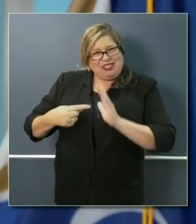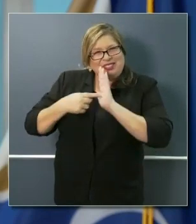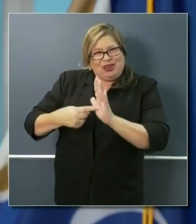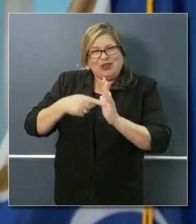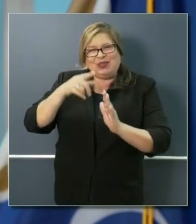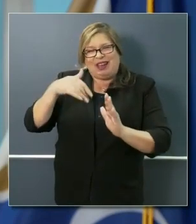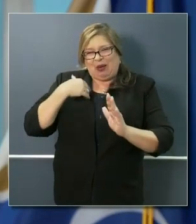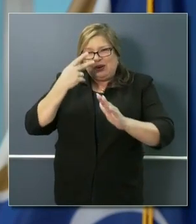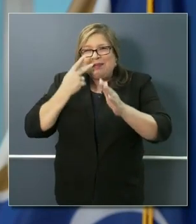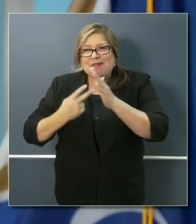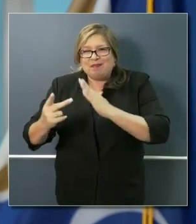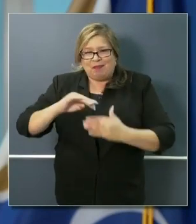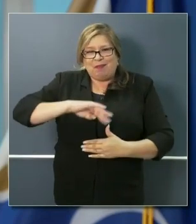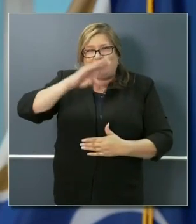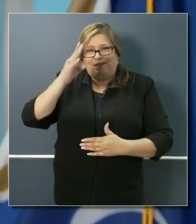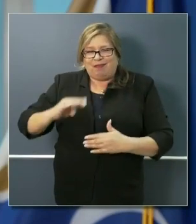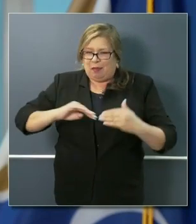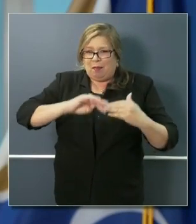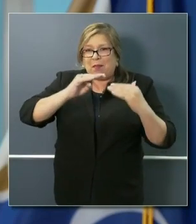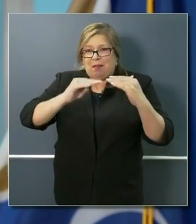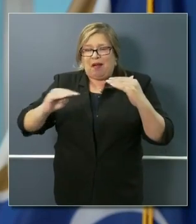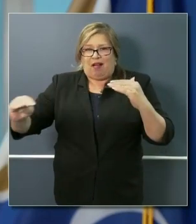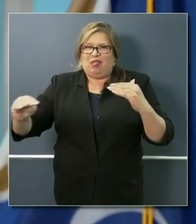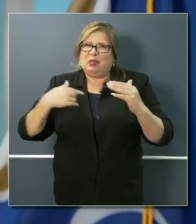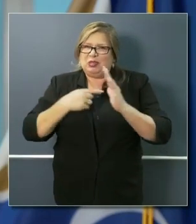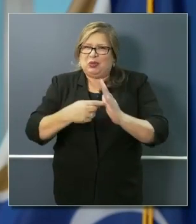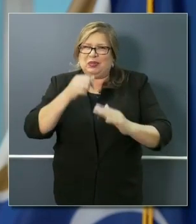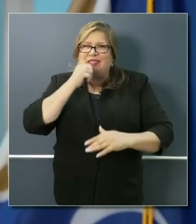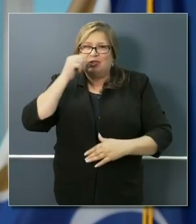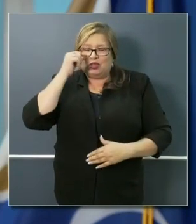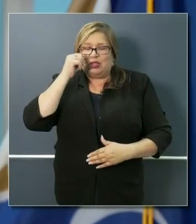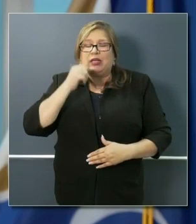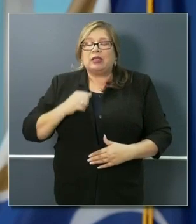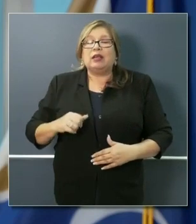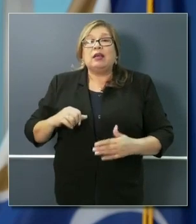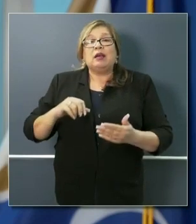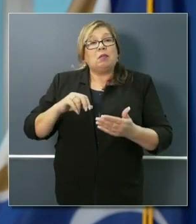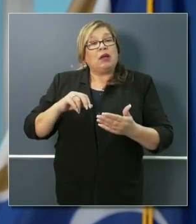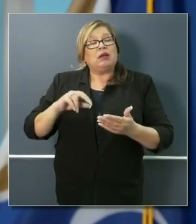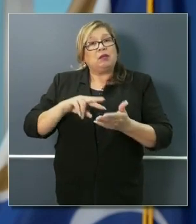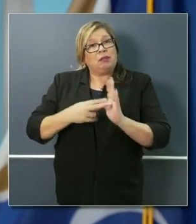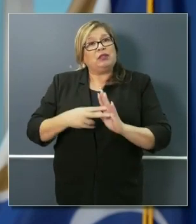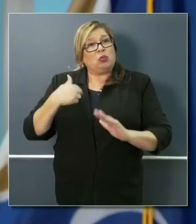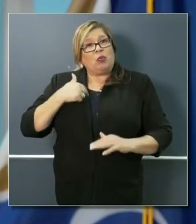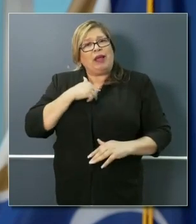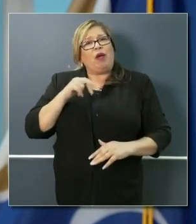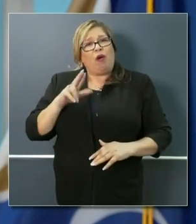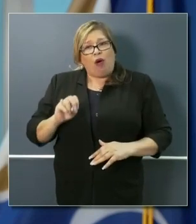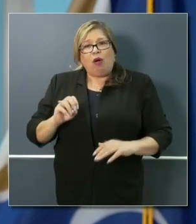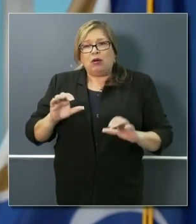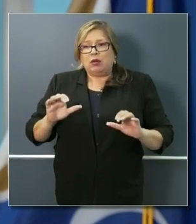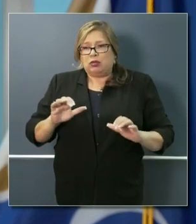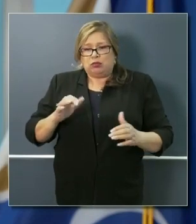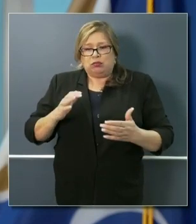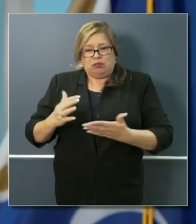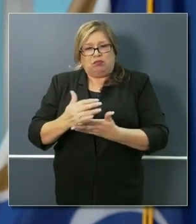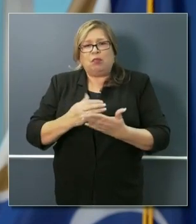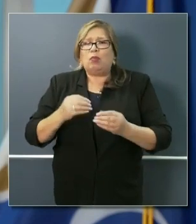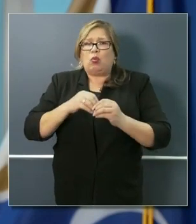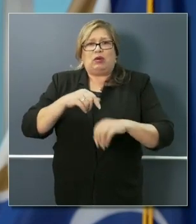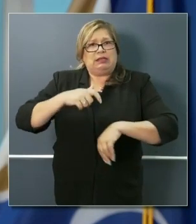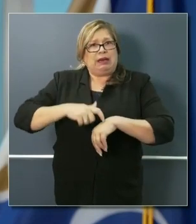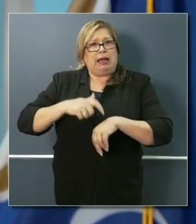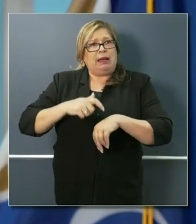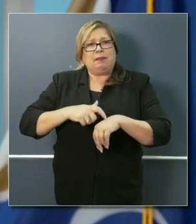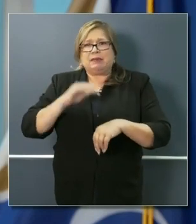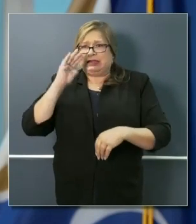you our modeling yesterday. The reality is that we are buying time. For every individual that's in the ICU, my heart